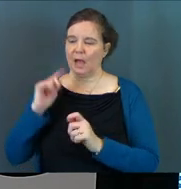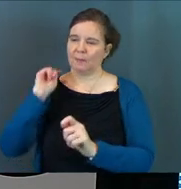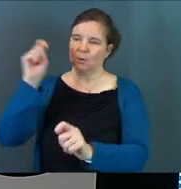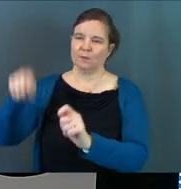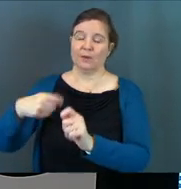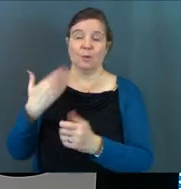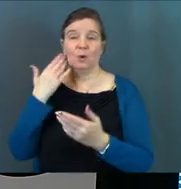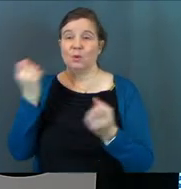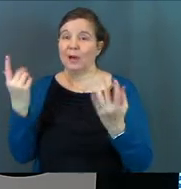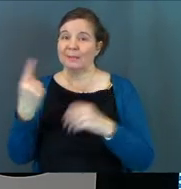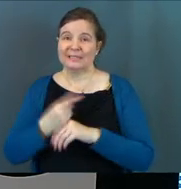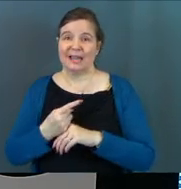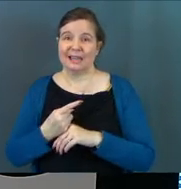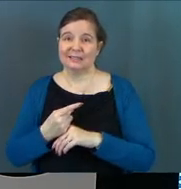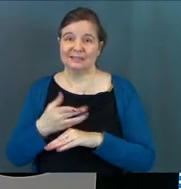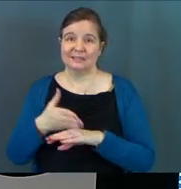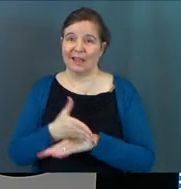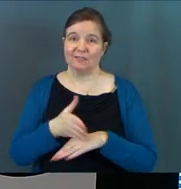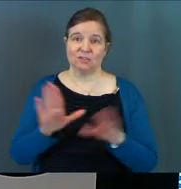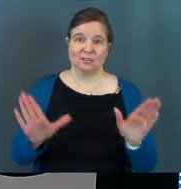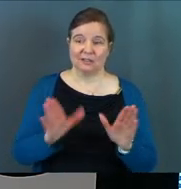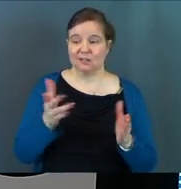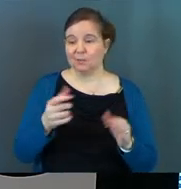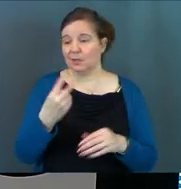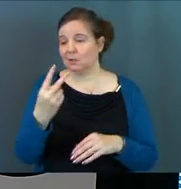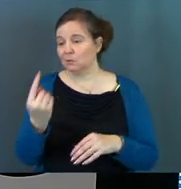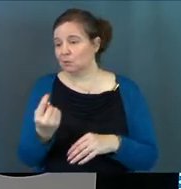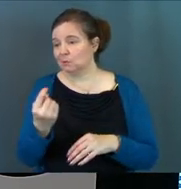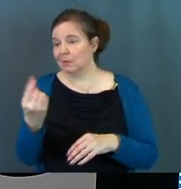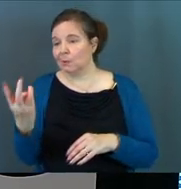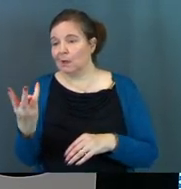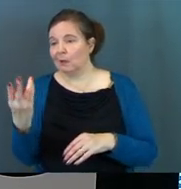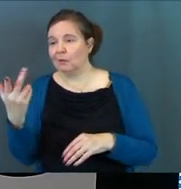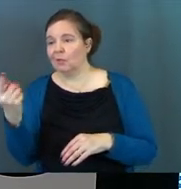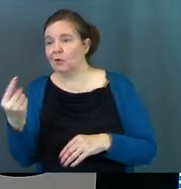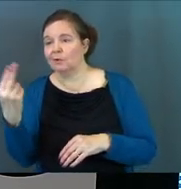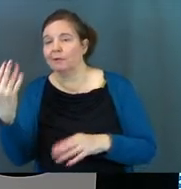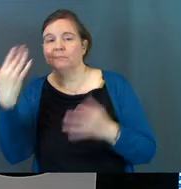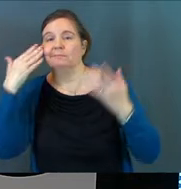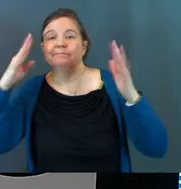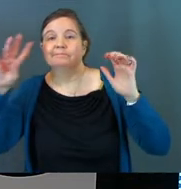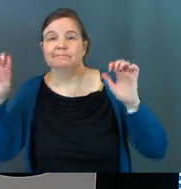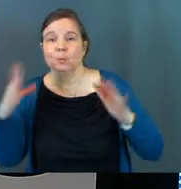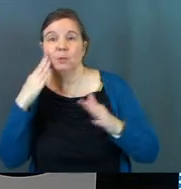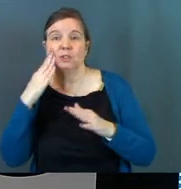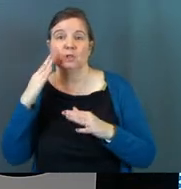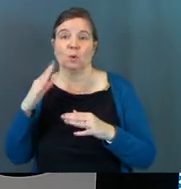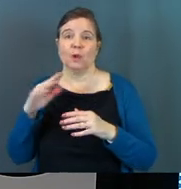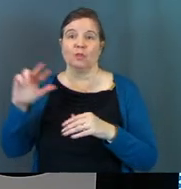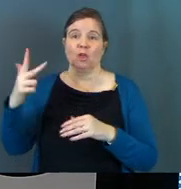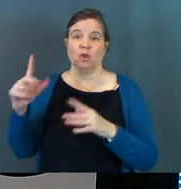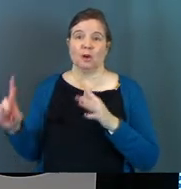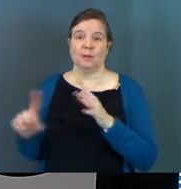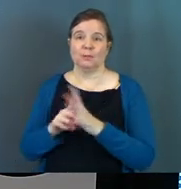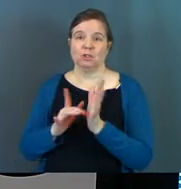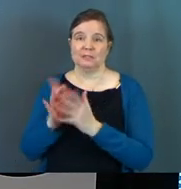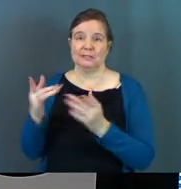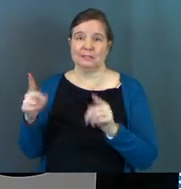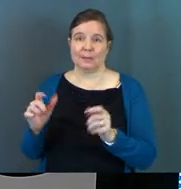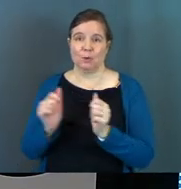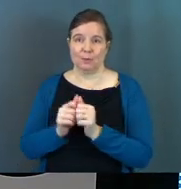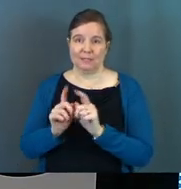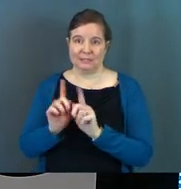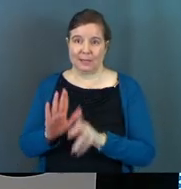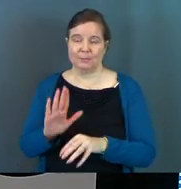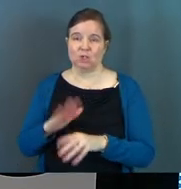them. Now we don't know how many days this was after Sunday. This could have been Tuesday. This could have been Wednesday, Thursday. We just know it's the third appearance Jesus made to his